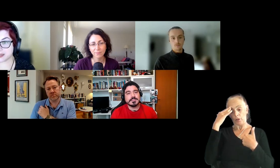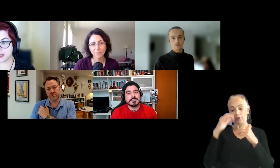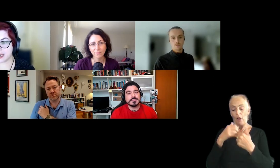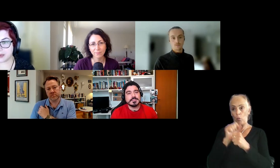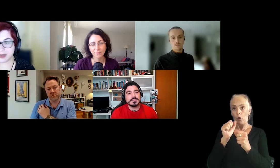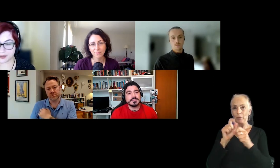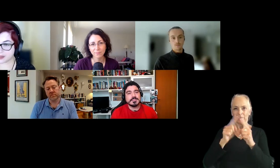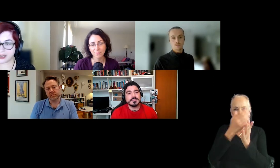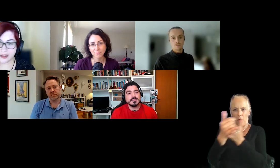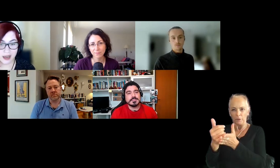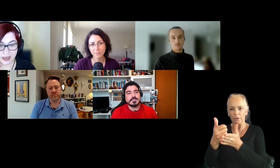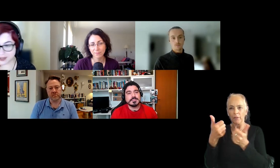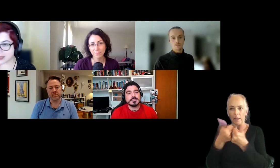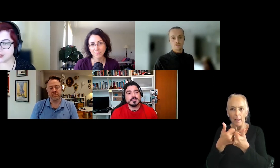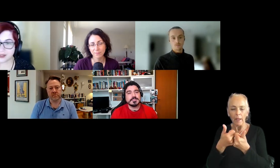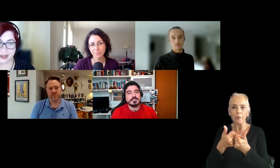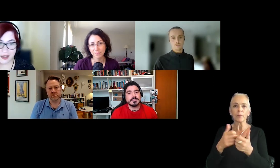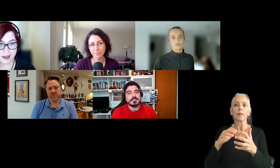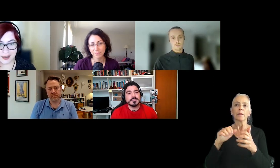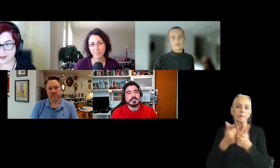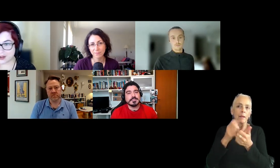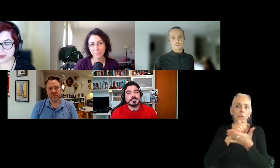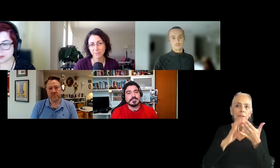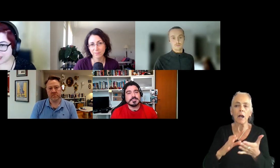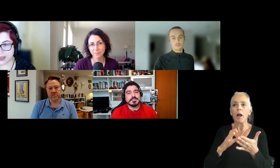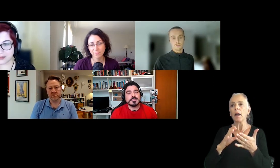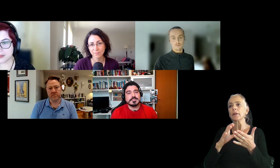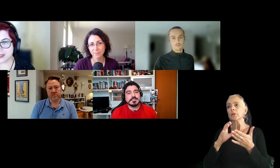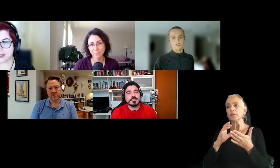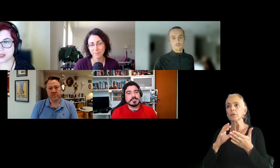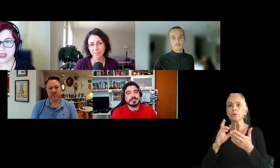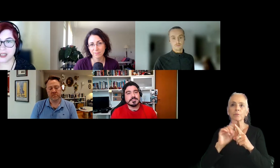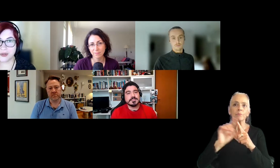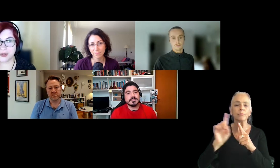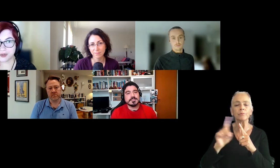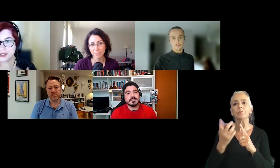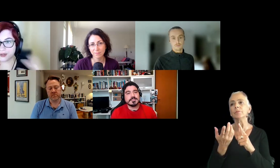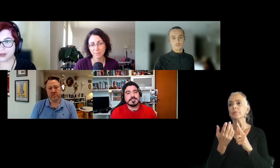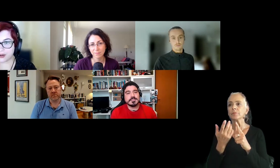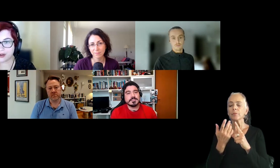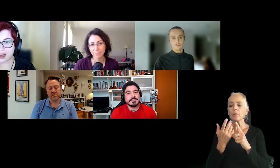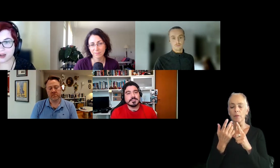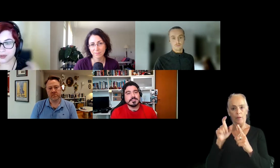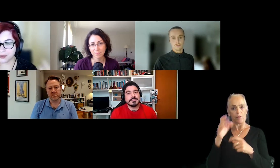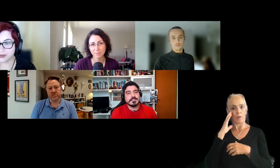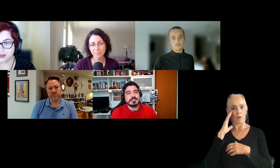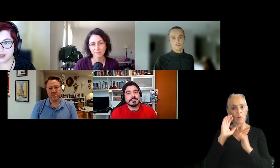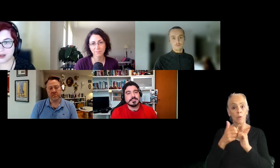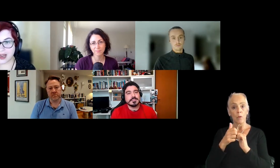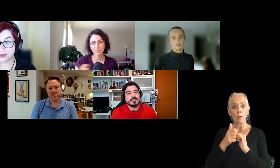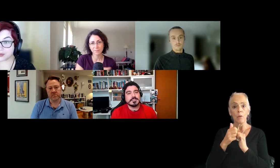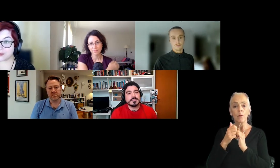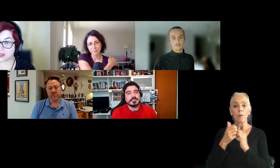aspects in the game, level design, game designers, live ops, etc. You do need to know how to